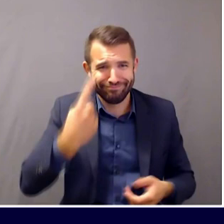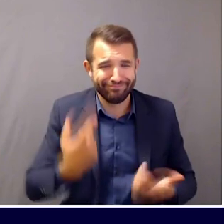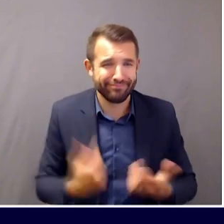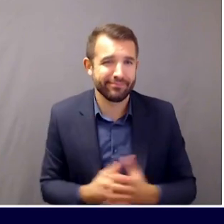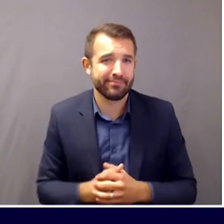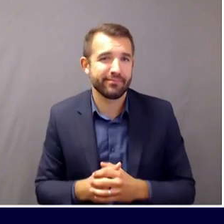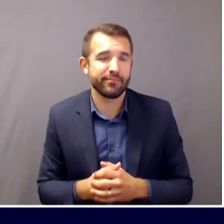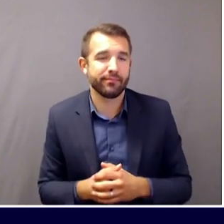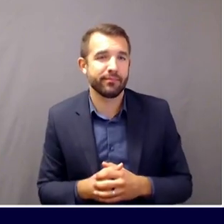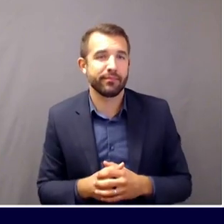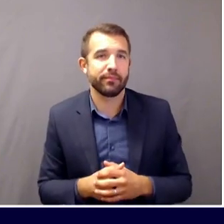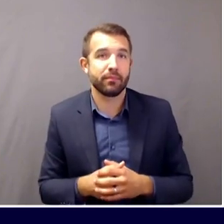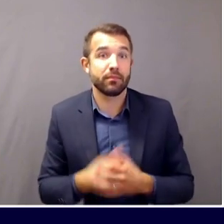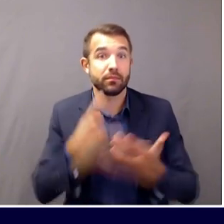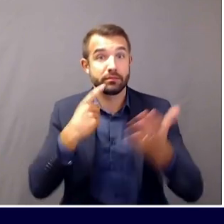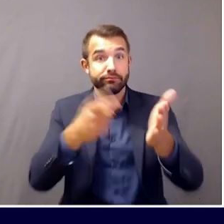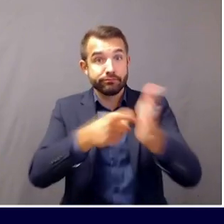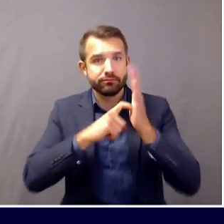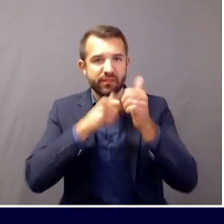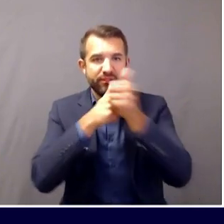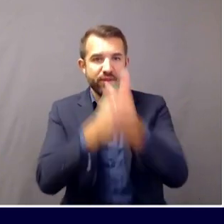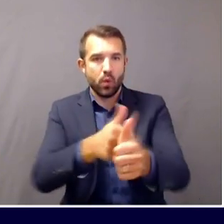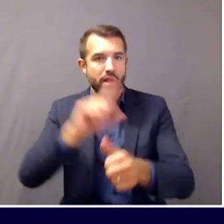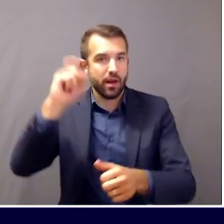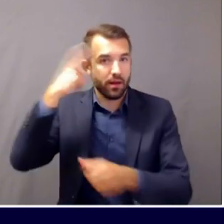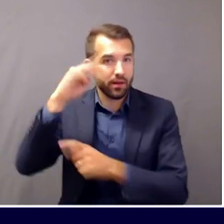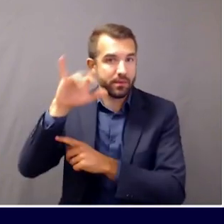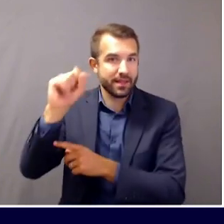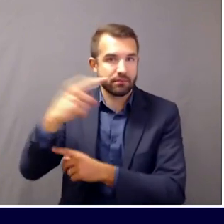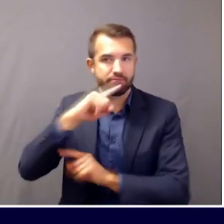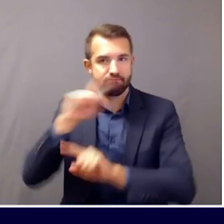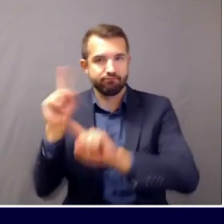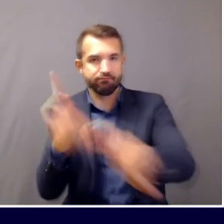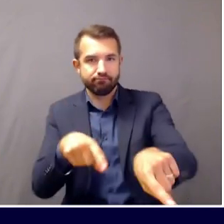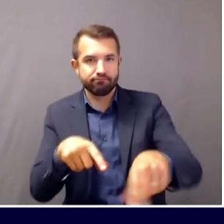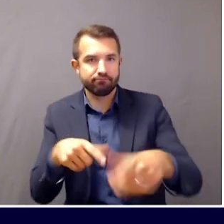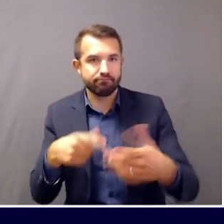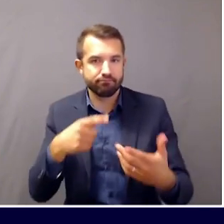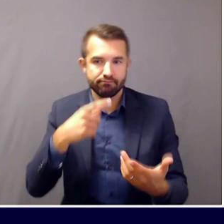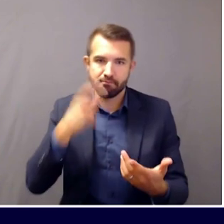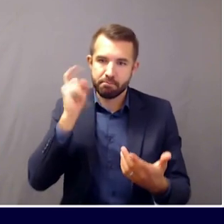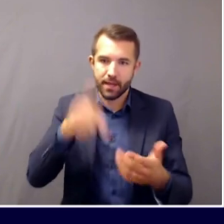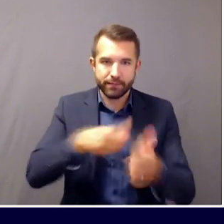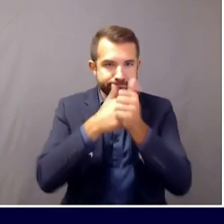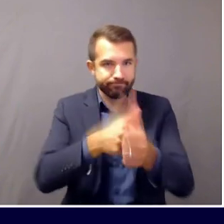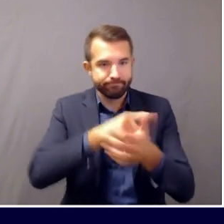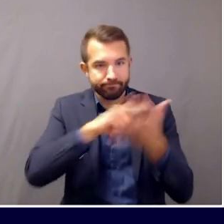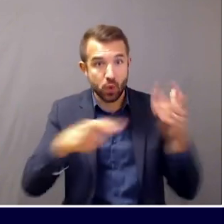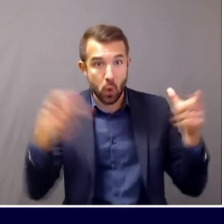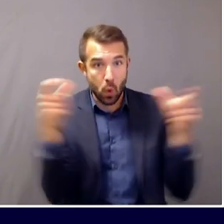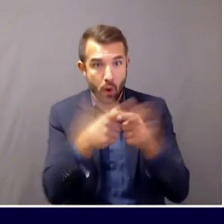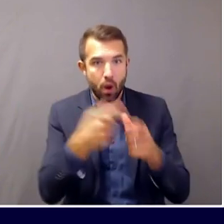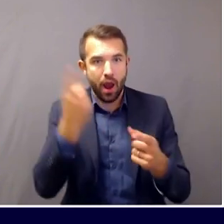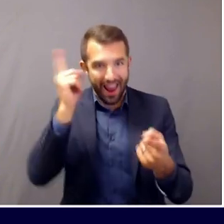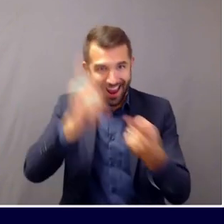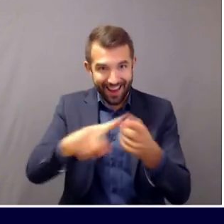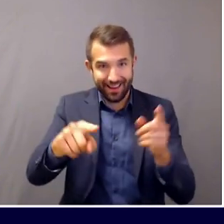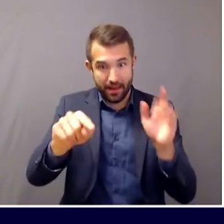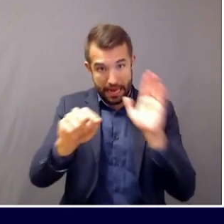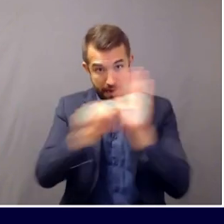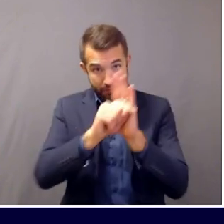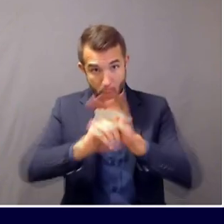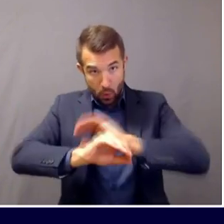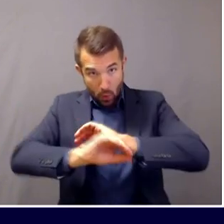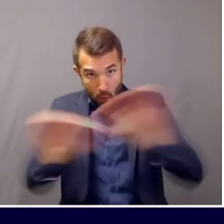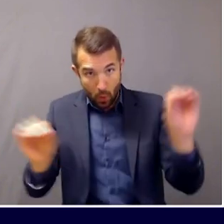required to follow Governor Mills' executive orders and quarantine until they get a negative result or stay in isolation until